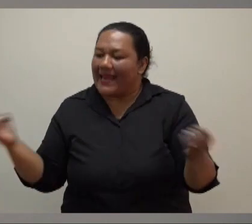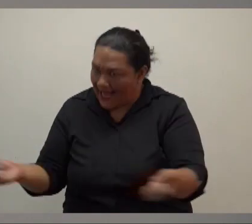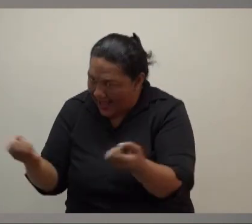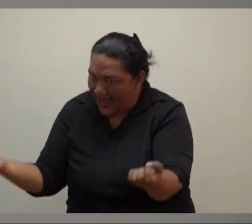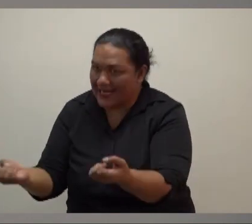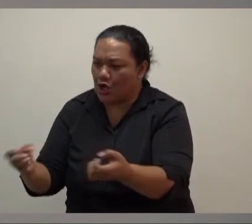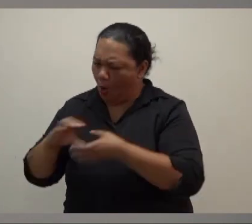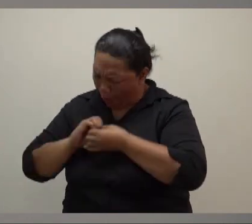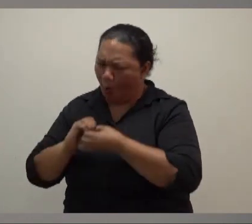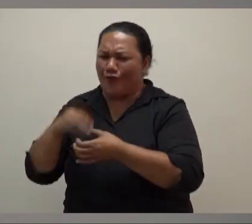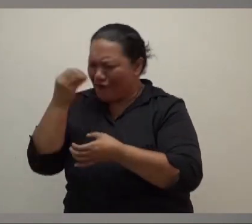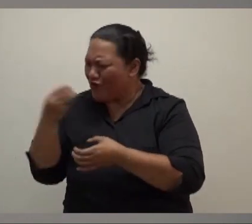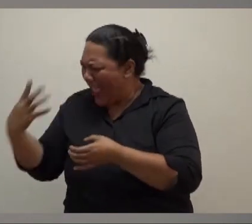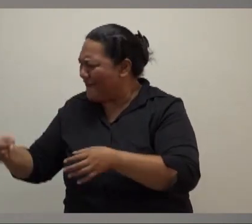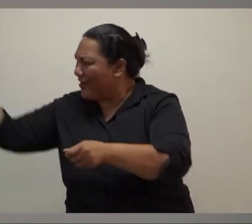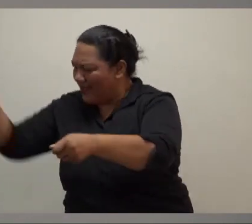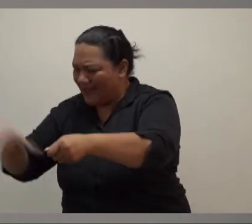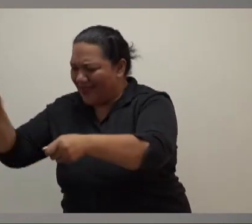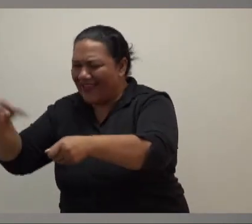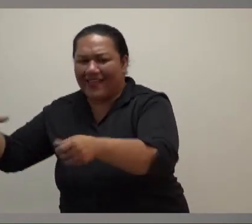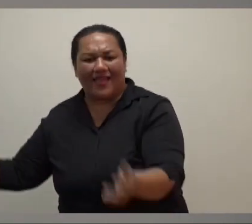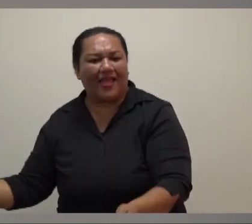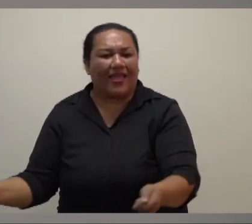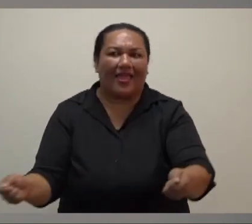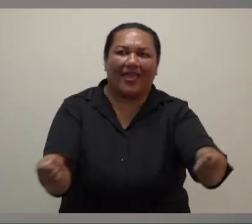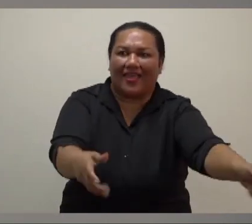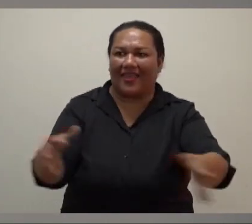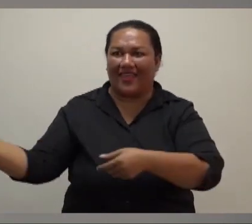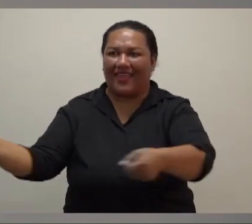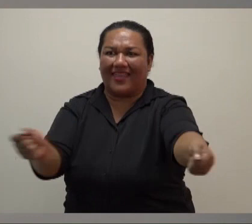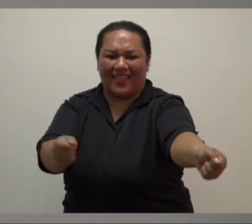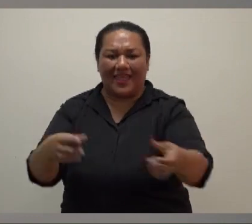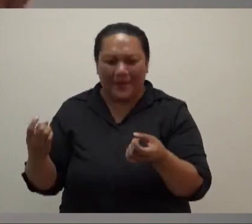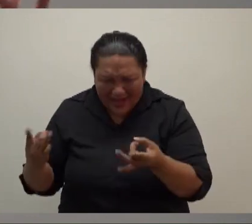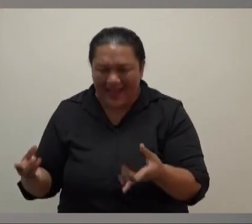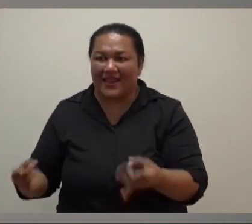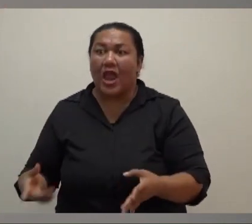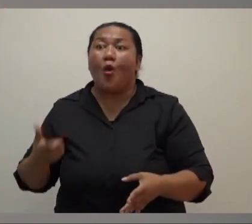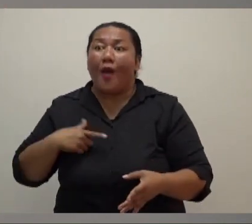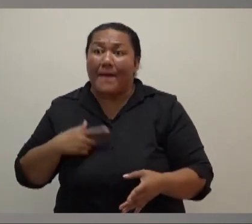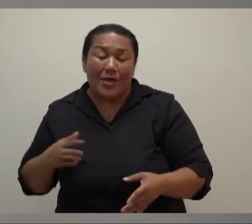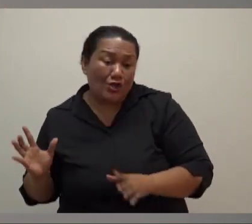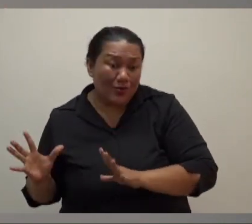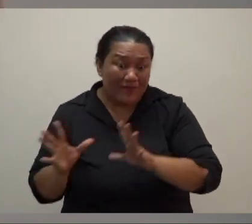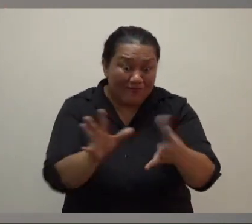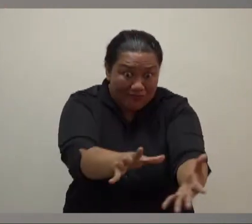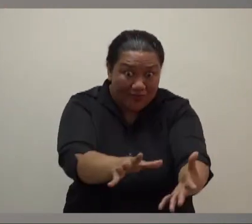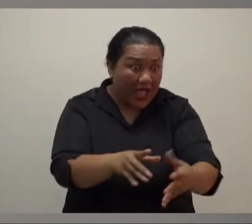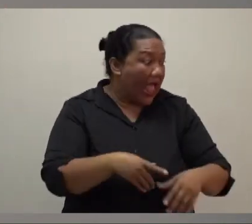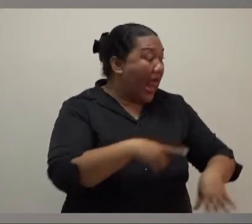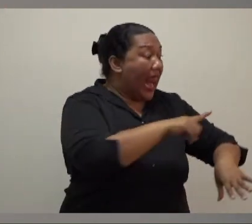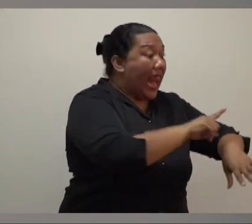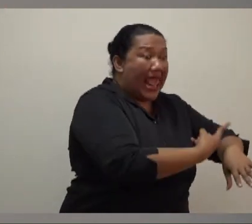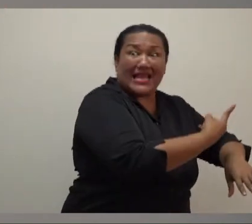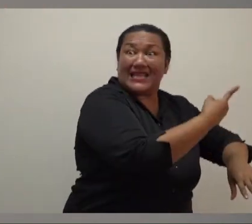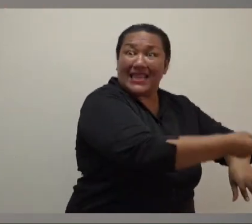because sometimes people are, you know, in an evacuation centre and you cannot get there. The bridge may have been washed away, the roads may have been washed away,